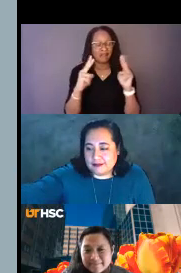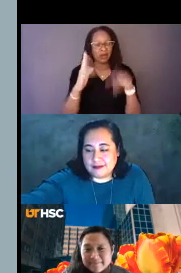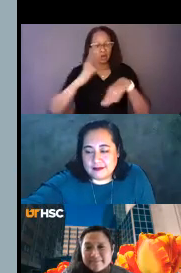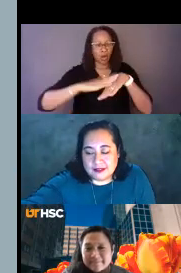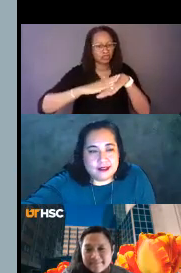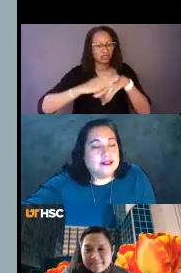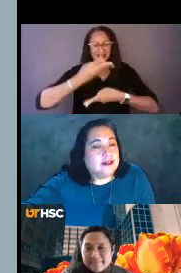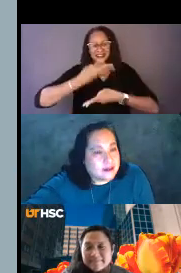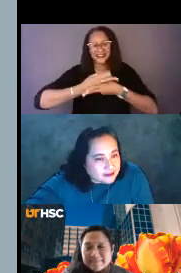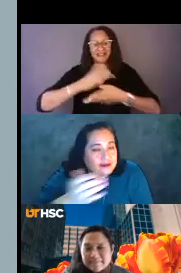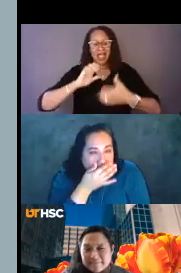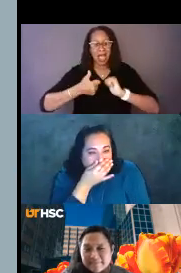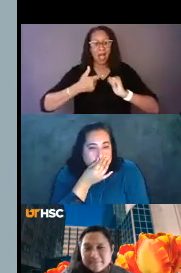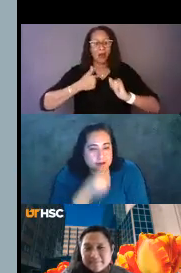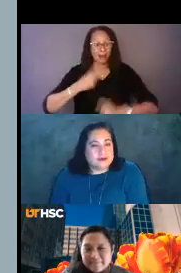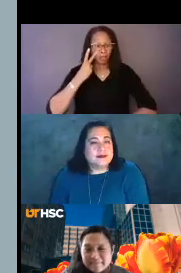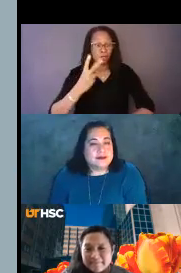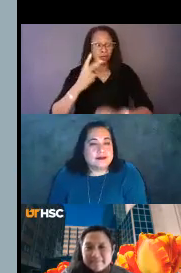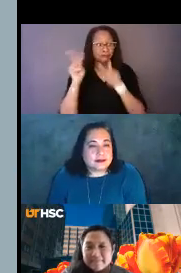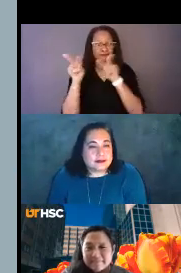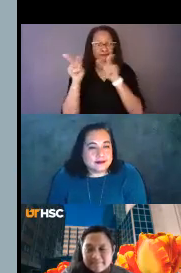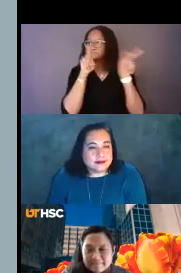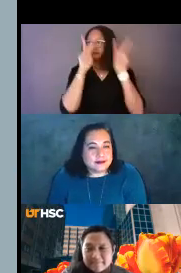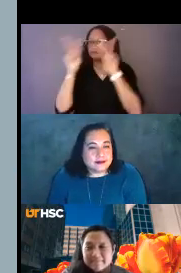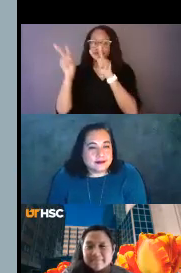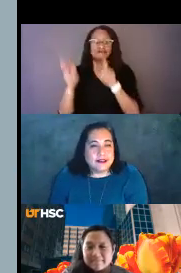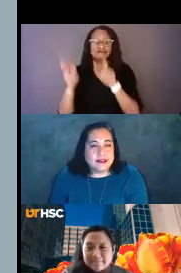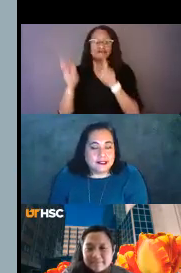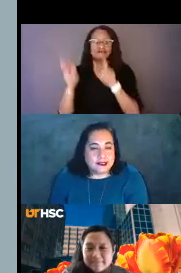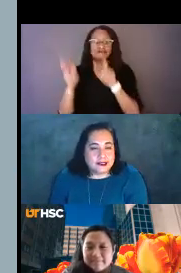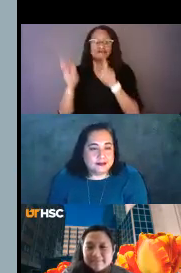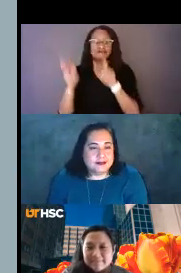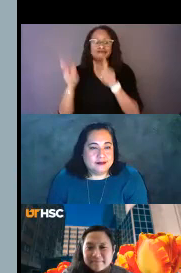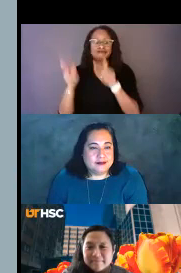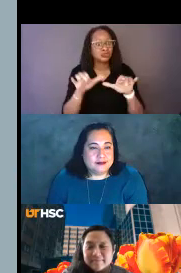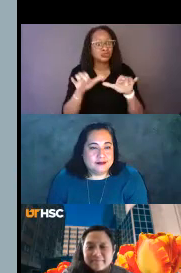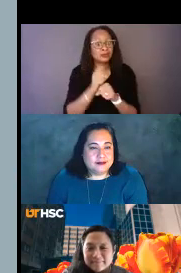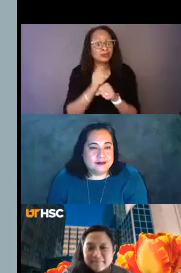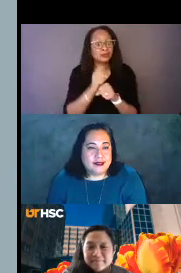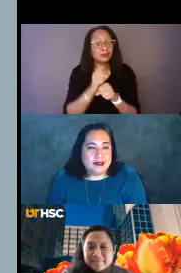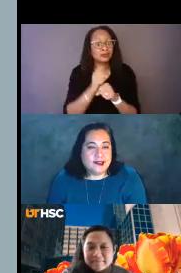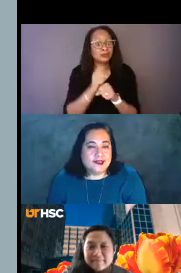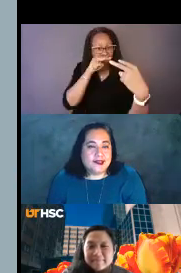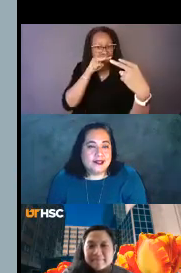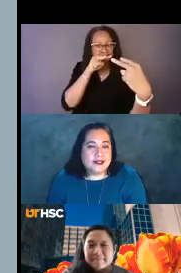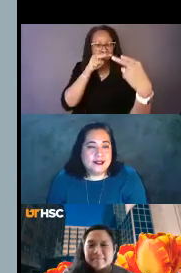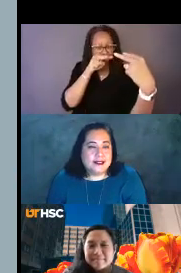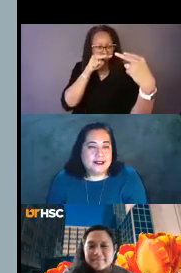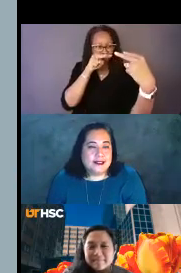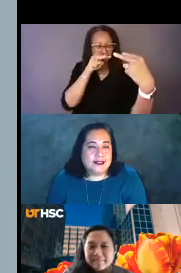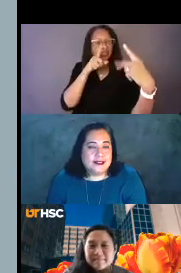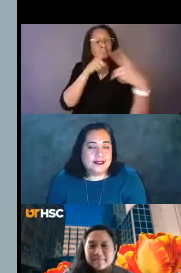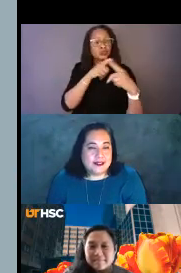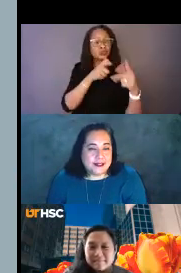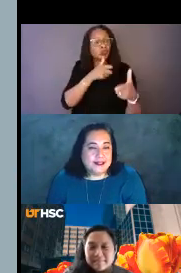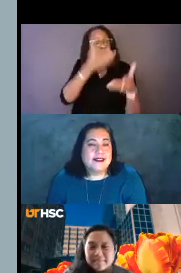very cautious or careful the way that I'm looking and things that I'm doing and to make sure that I'm paying close attention to whomever